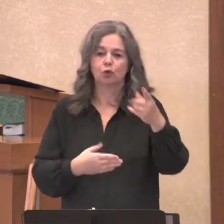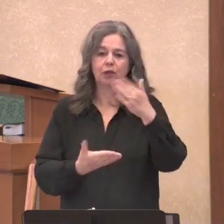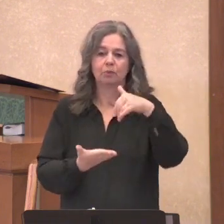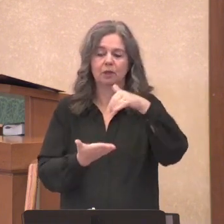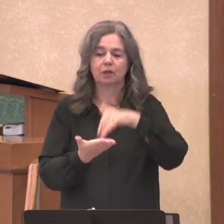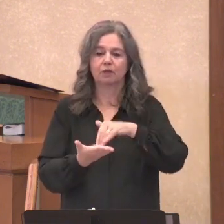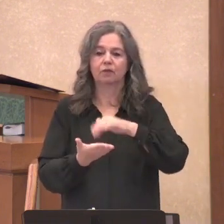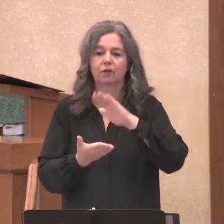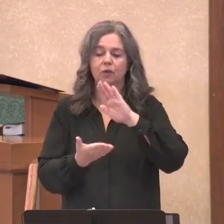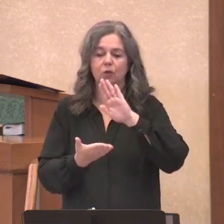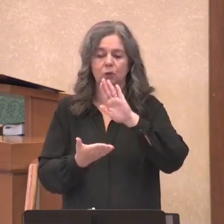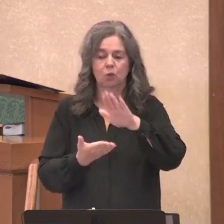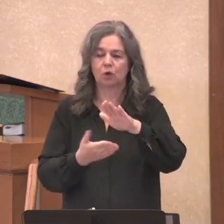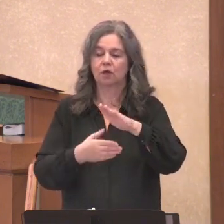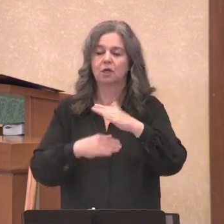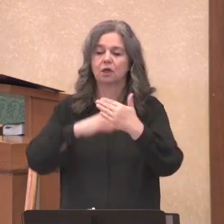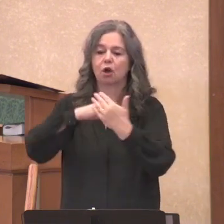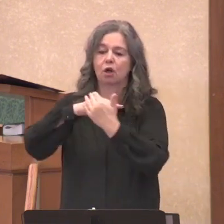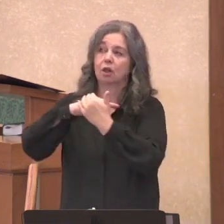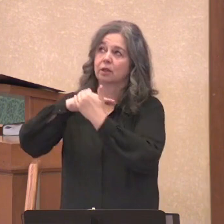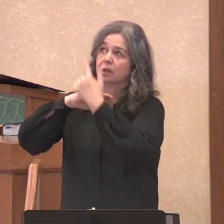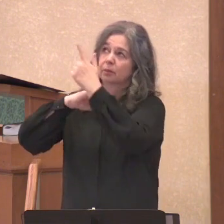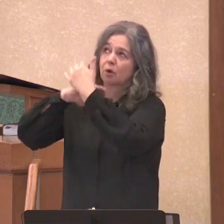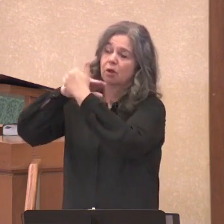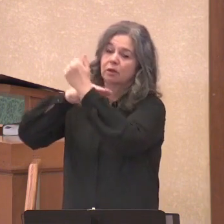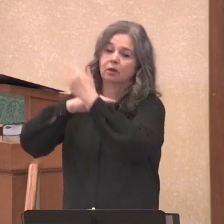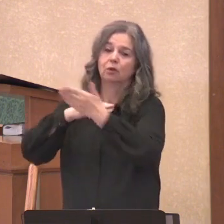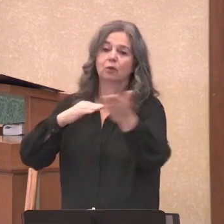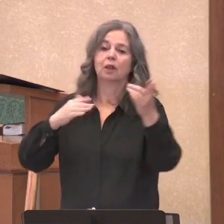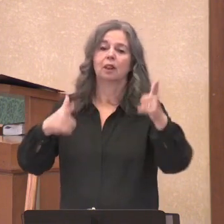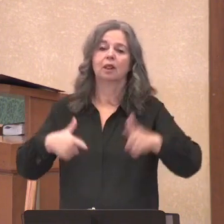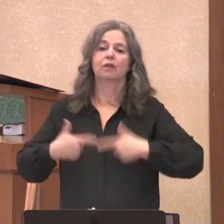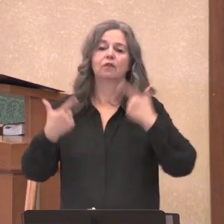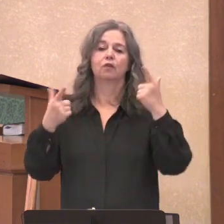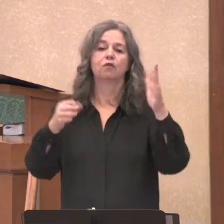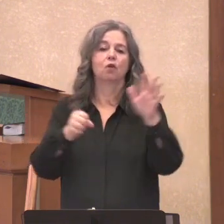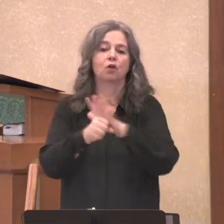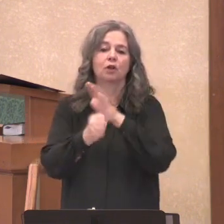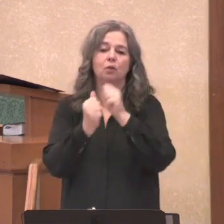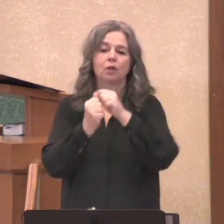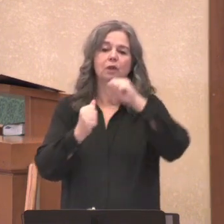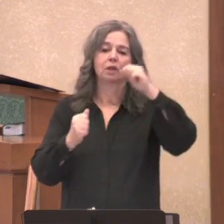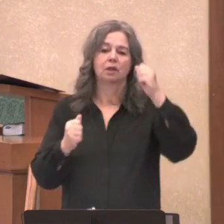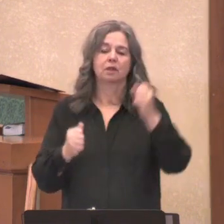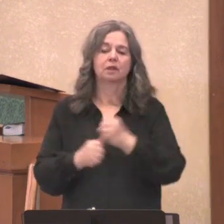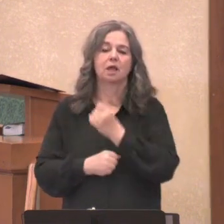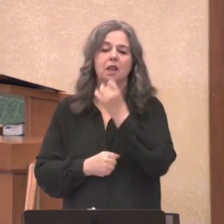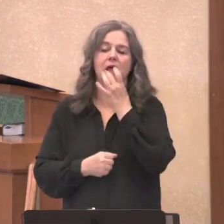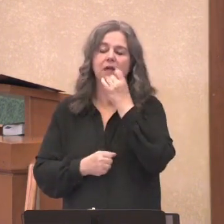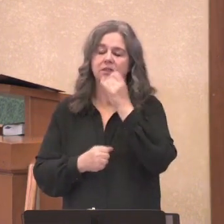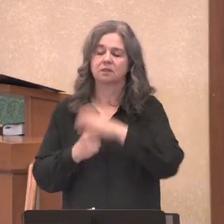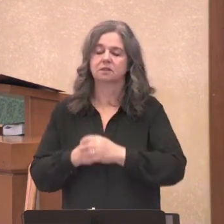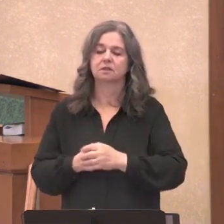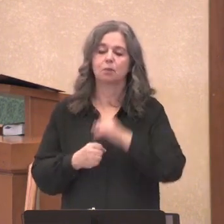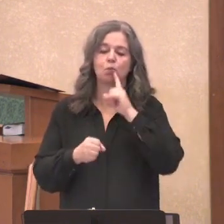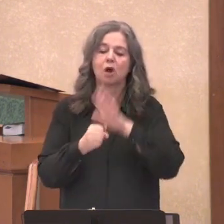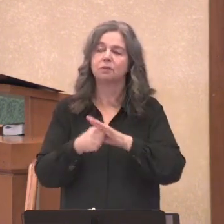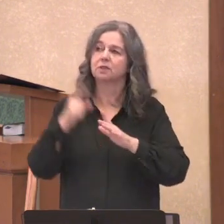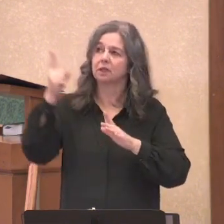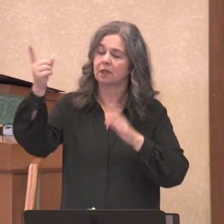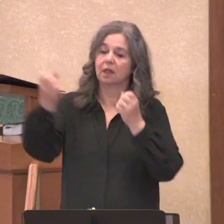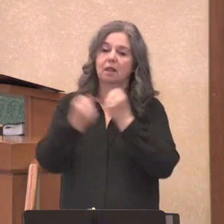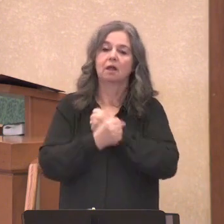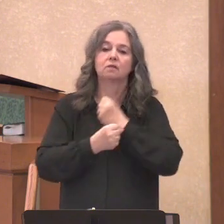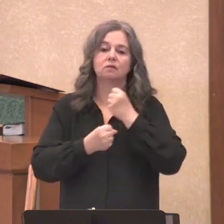calling live out fully in the light. the promise that Jesus loves you has come to redeem